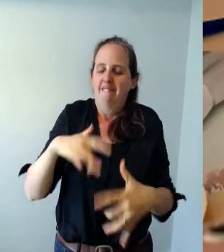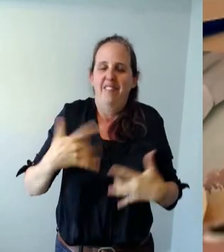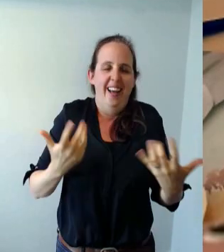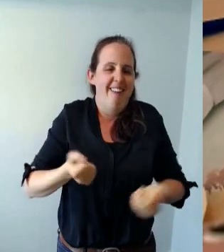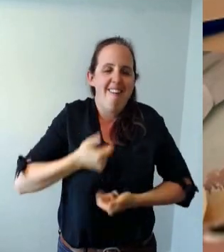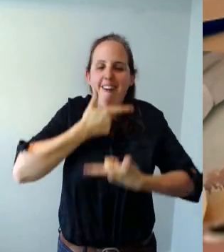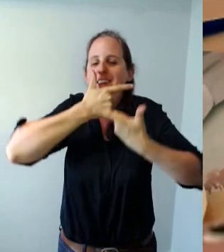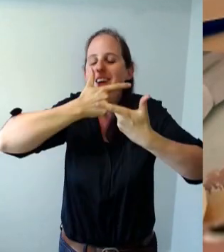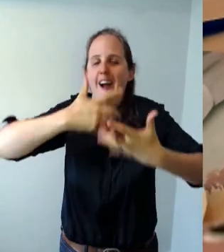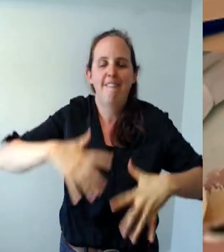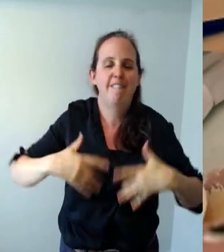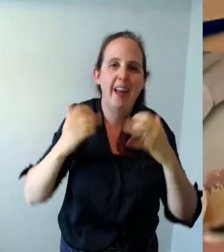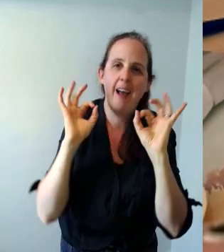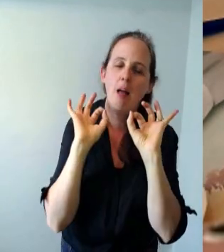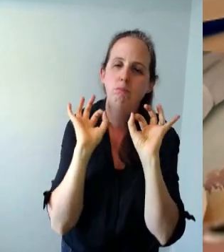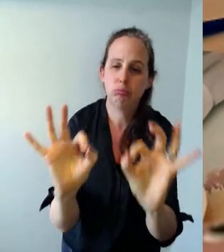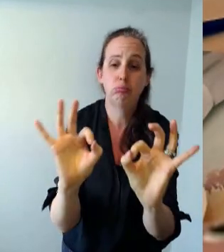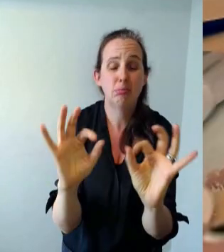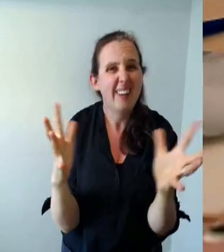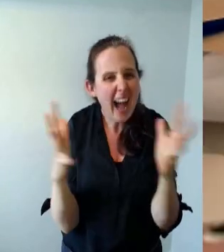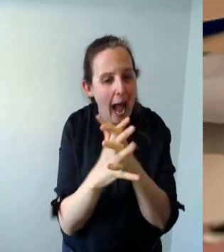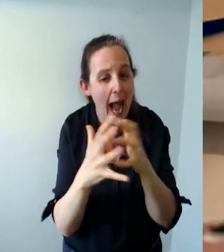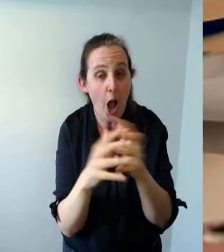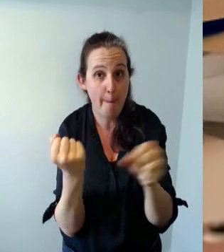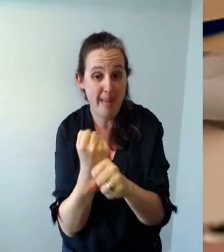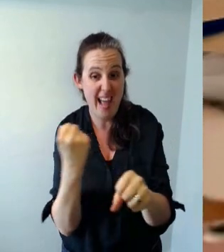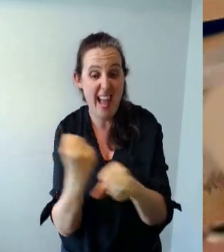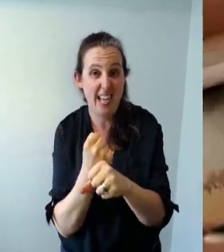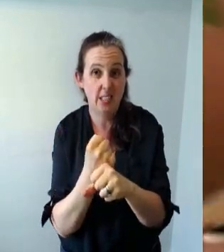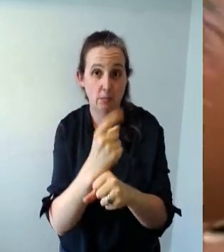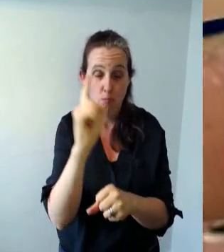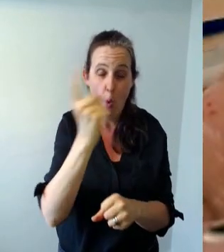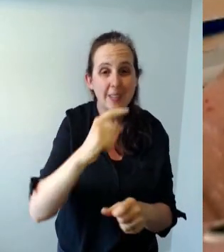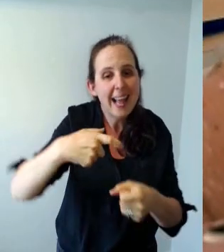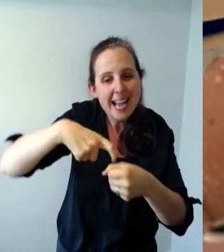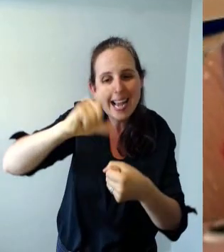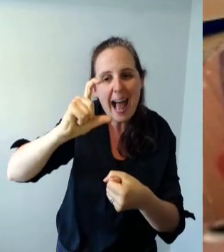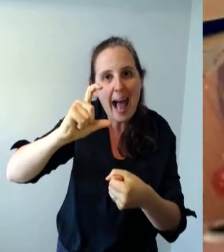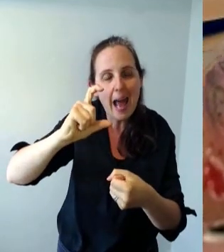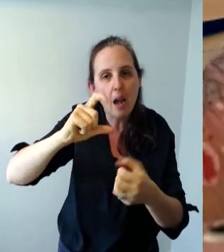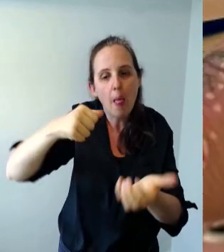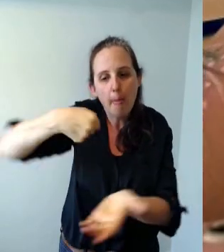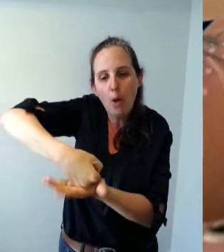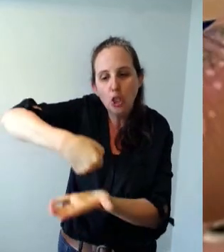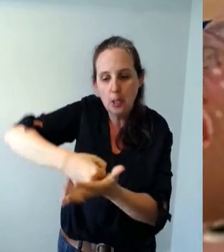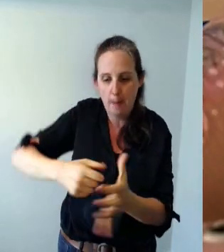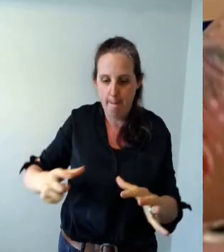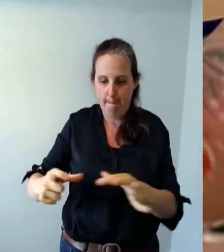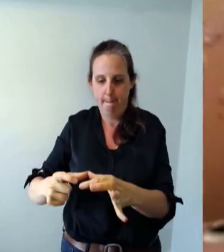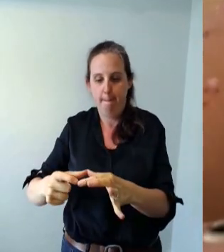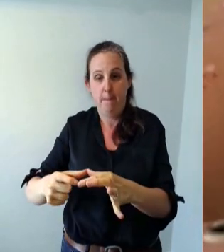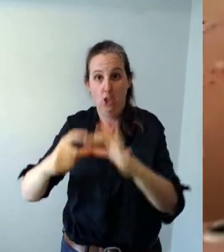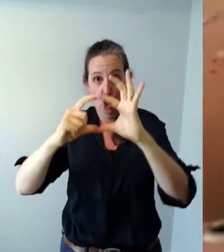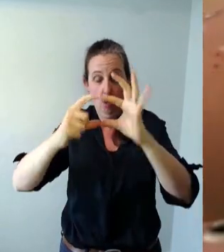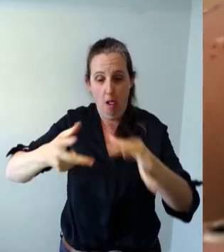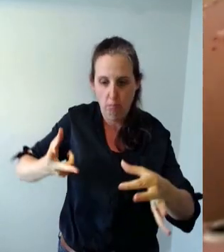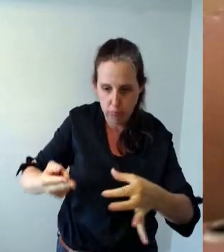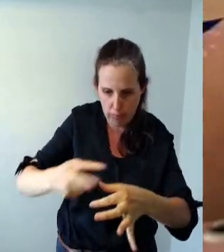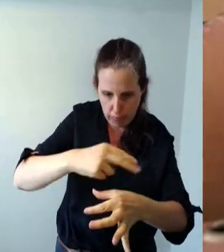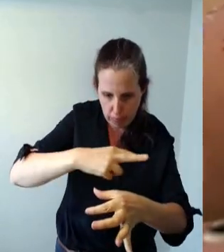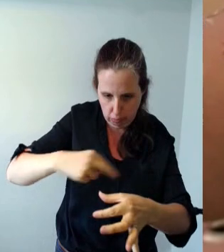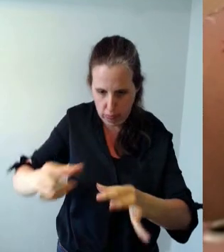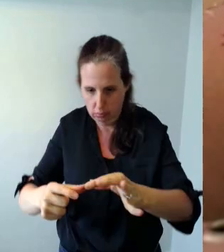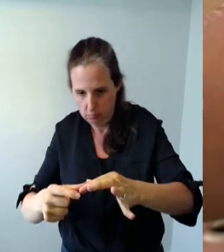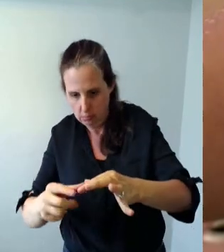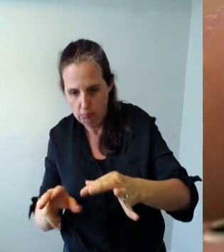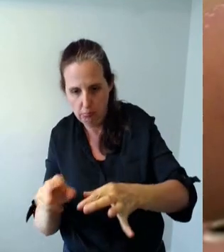this sunflower is i've used the middle bit of the can which was the bottom for the middle trimmed